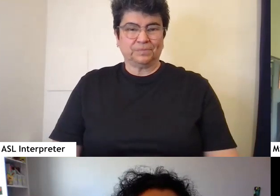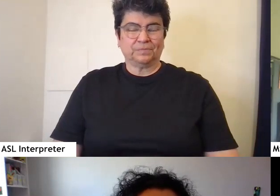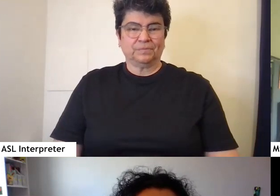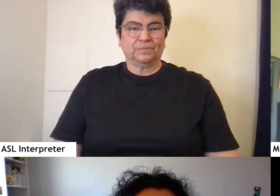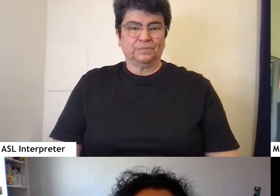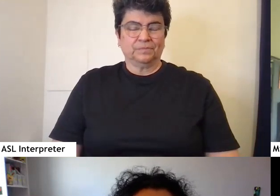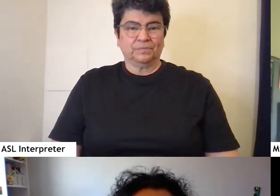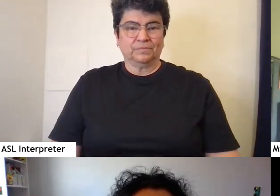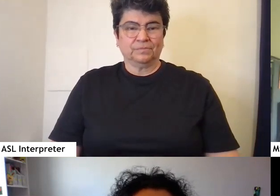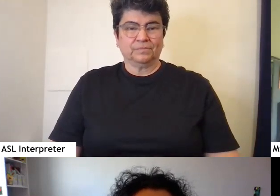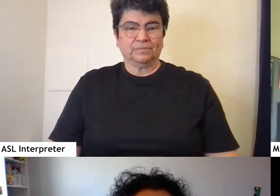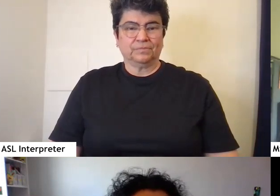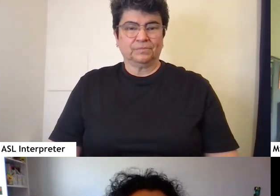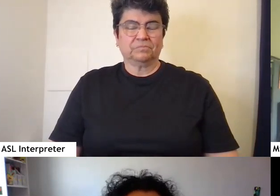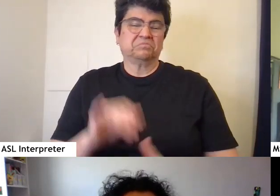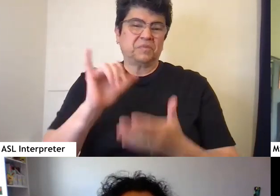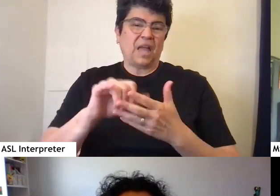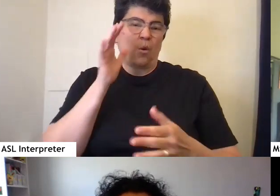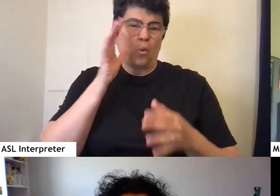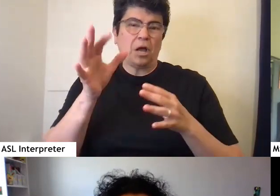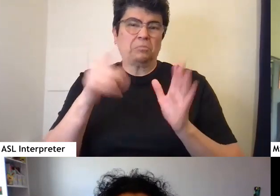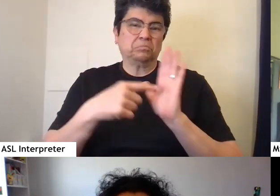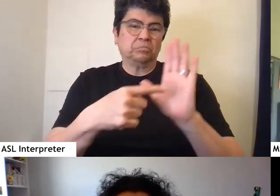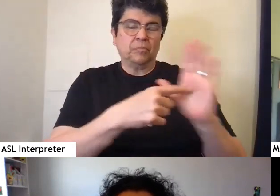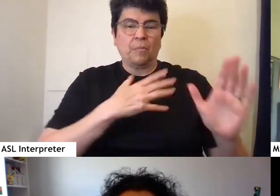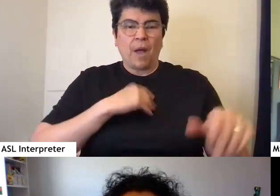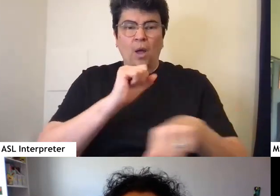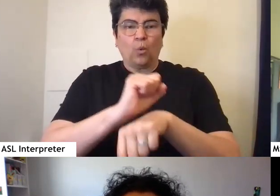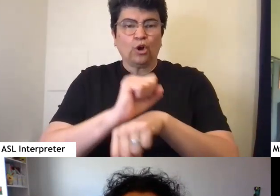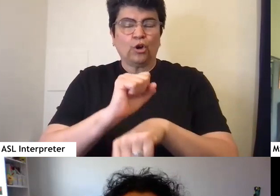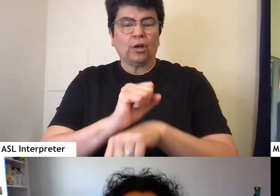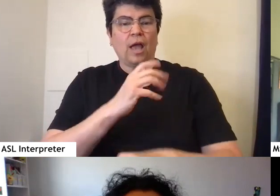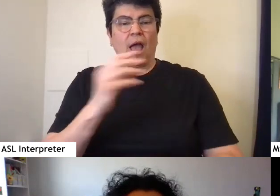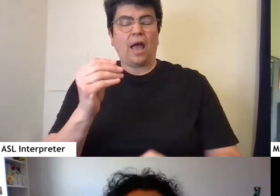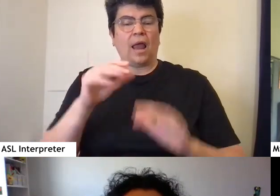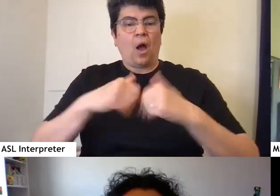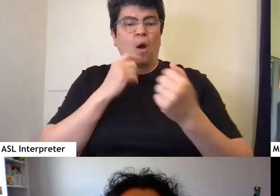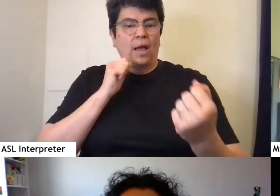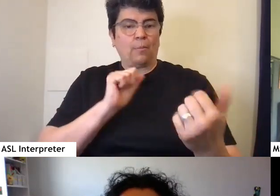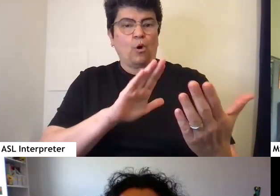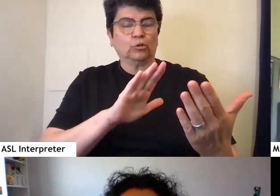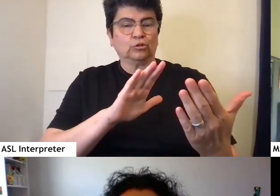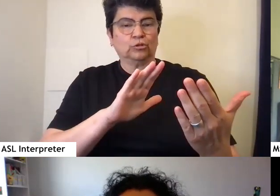that goes over a little bit of my work and the way that I approach